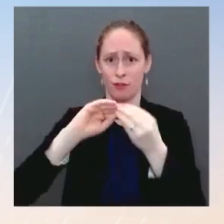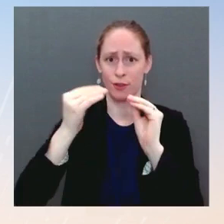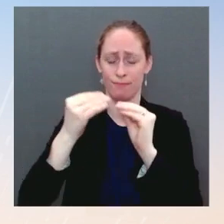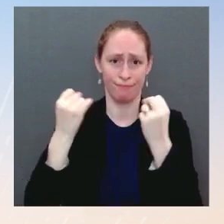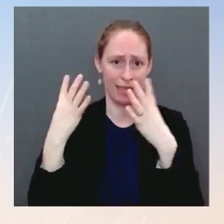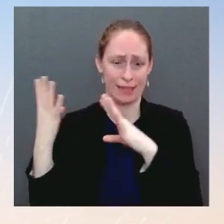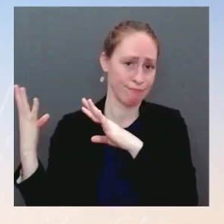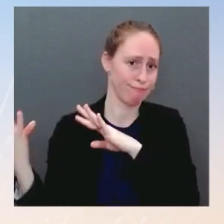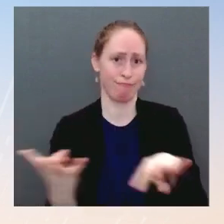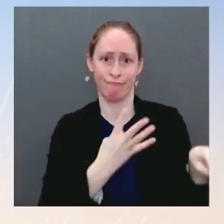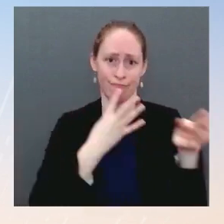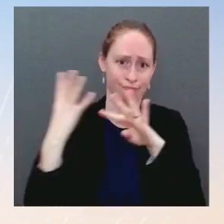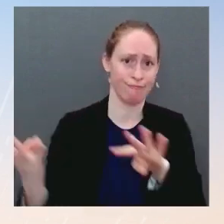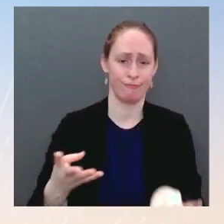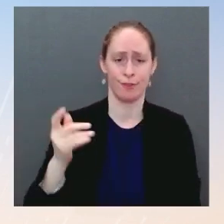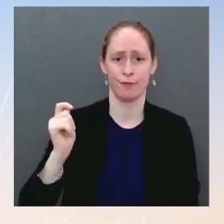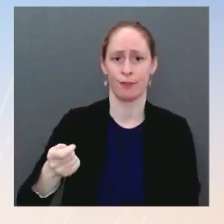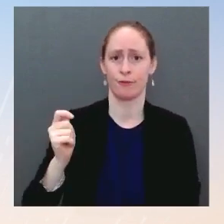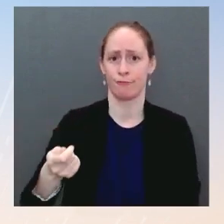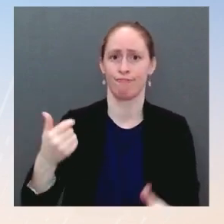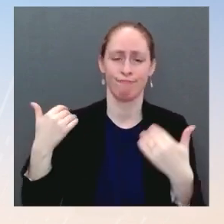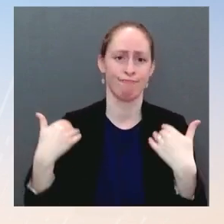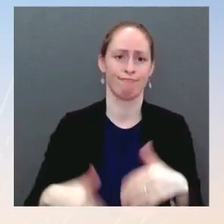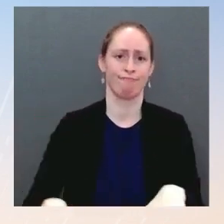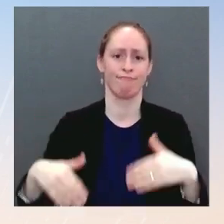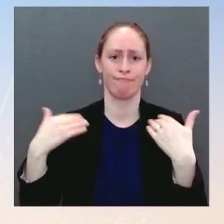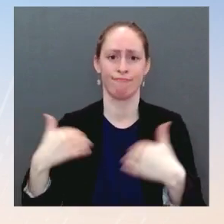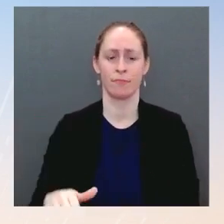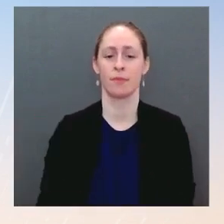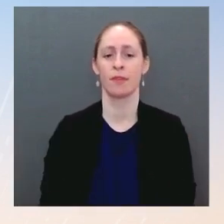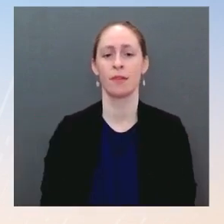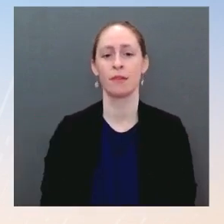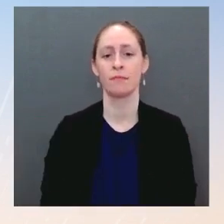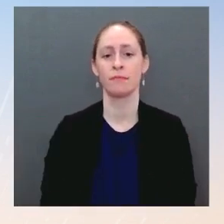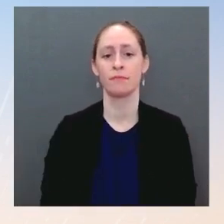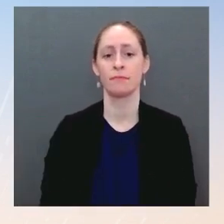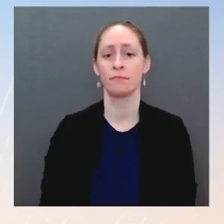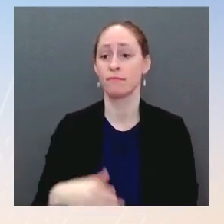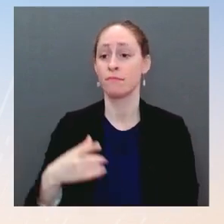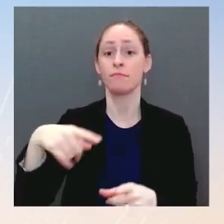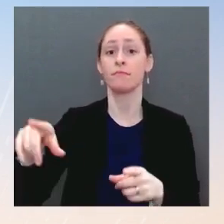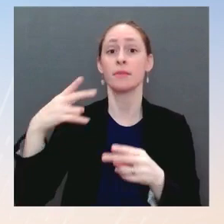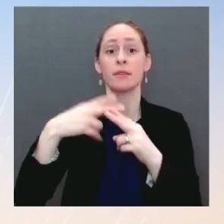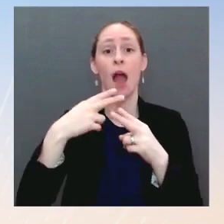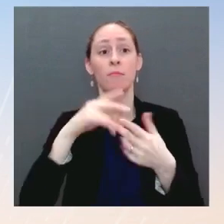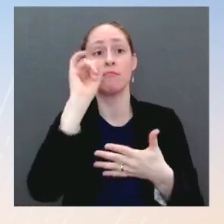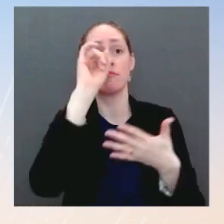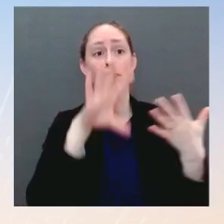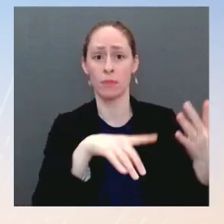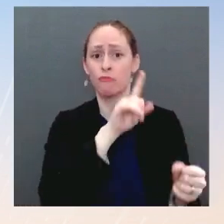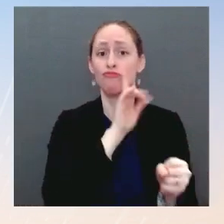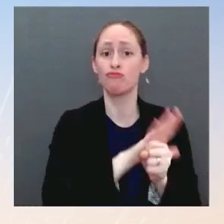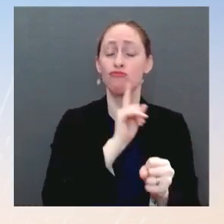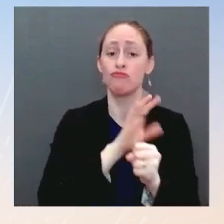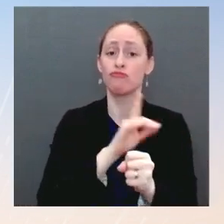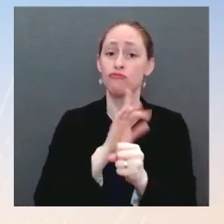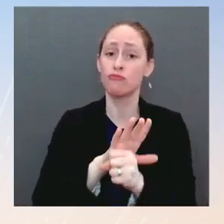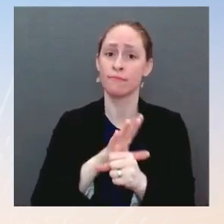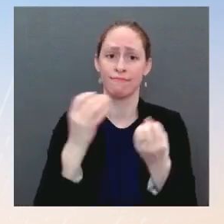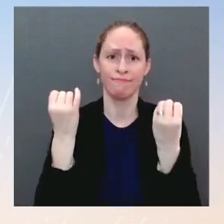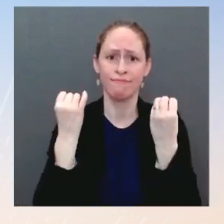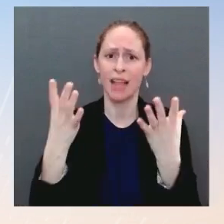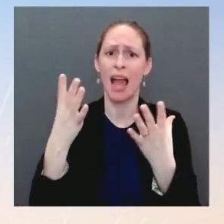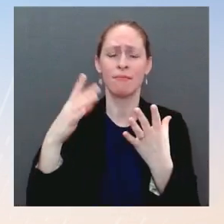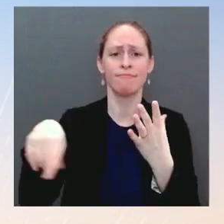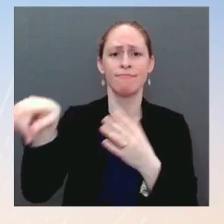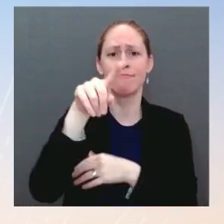has nominated and confirmed more African American women to the circuit court ever in history. The number eight that he has nominated and confirmed is more